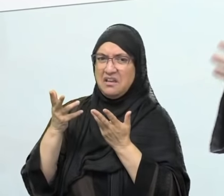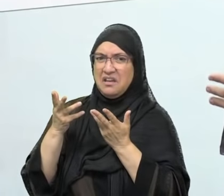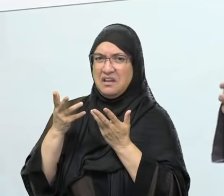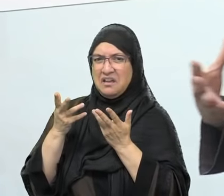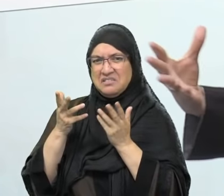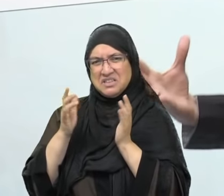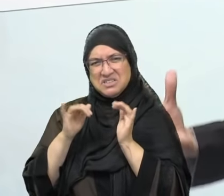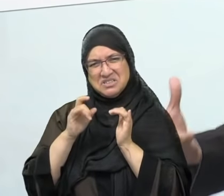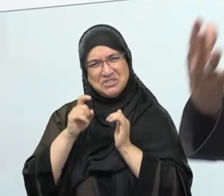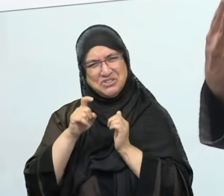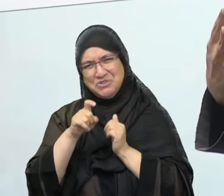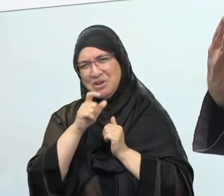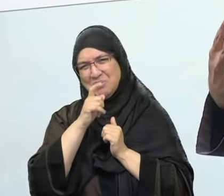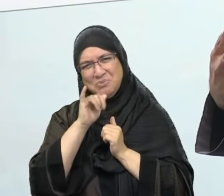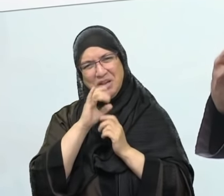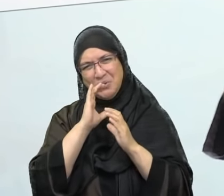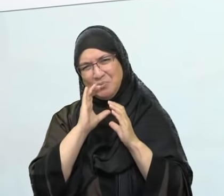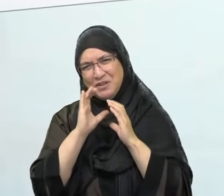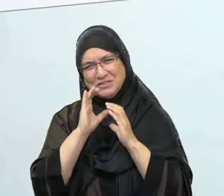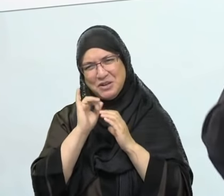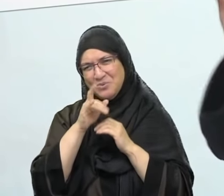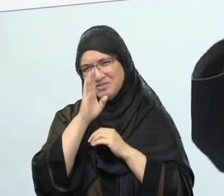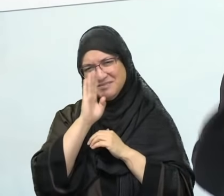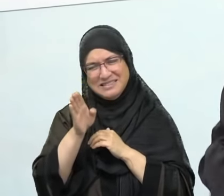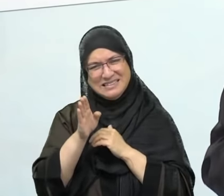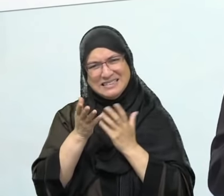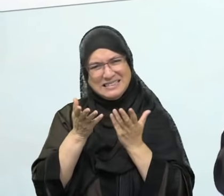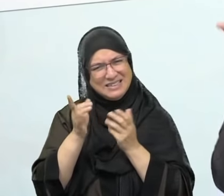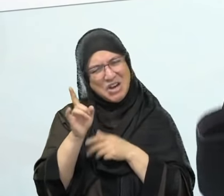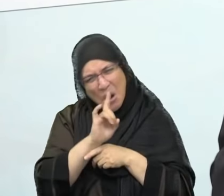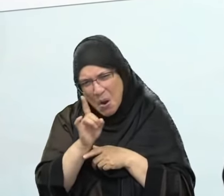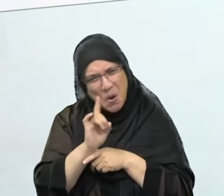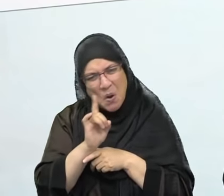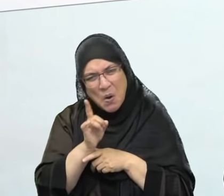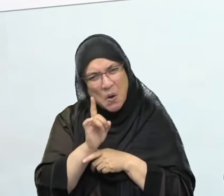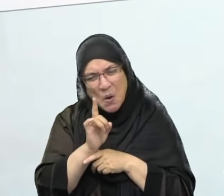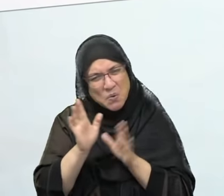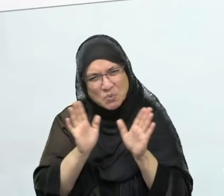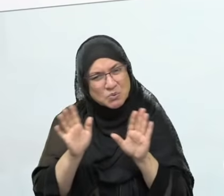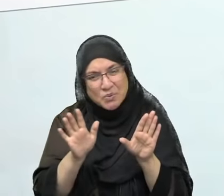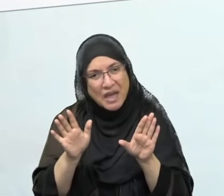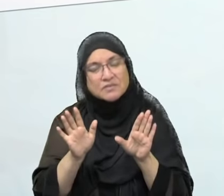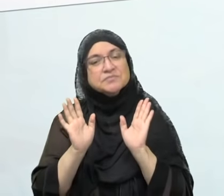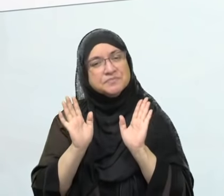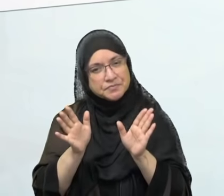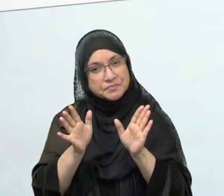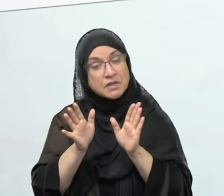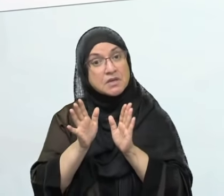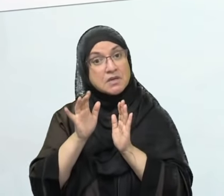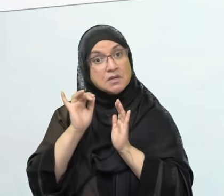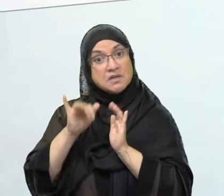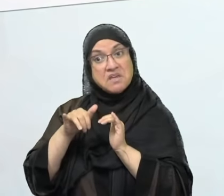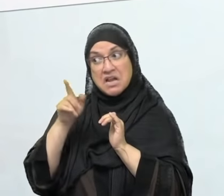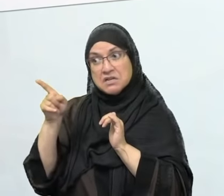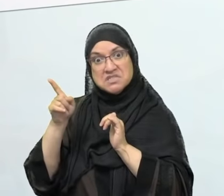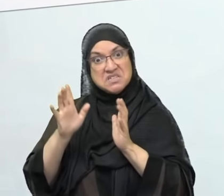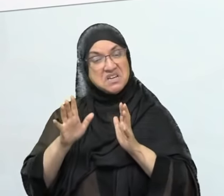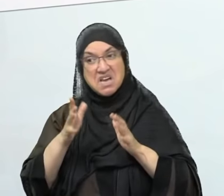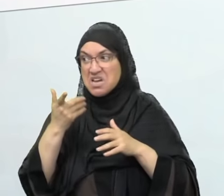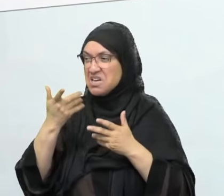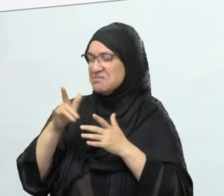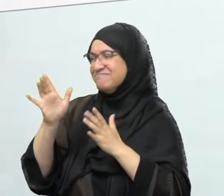being honest and transparent and trying to work through real problems, but I had to say it because that's how I felt. That's not sunnah. It's not the deen.